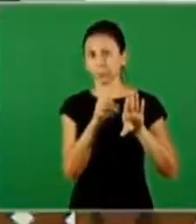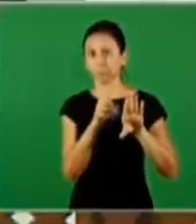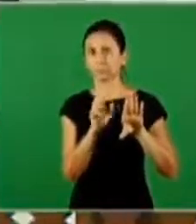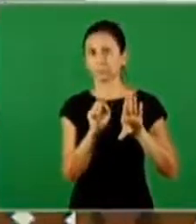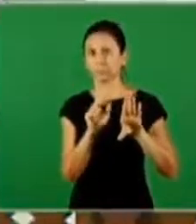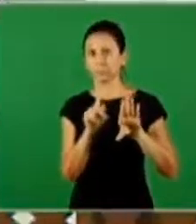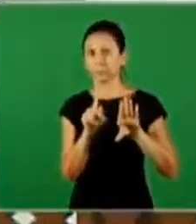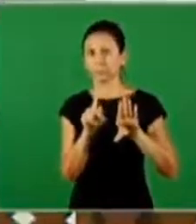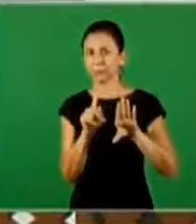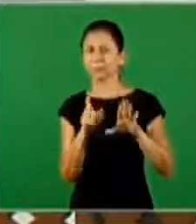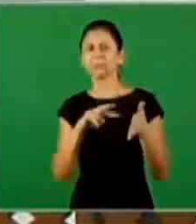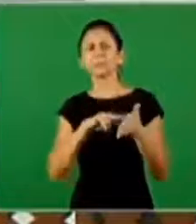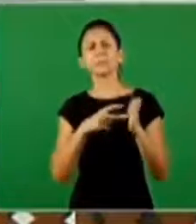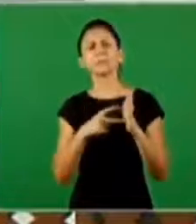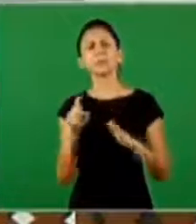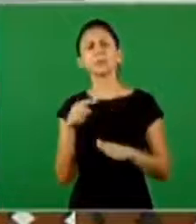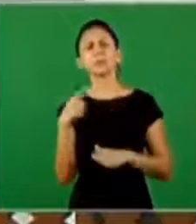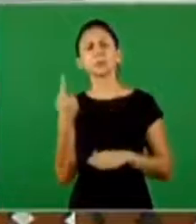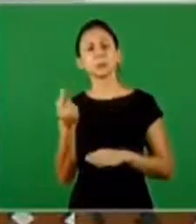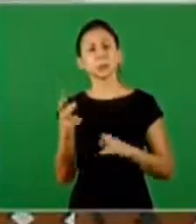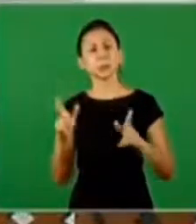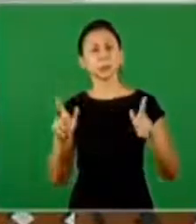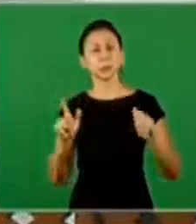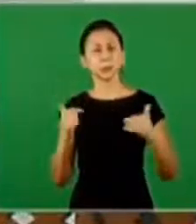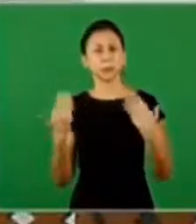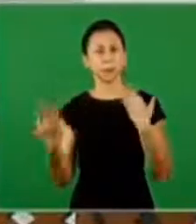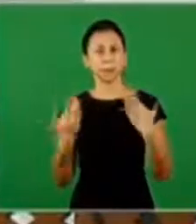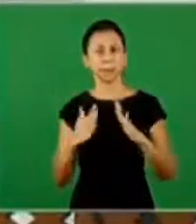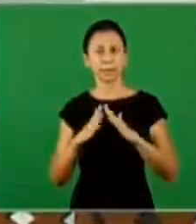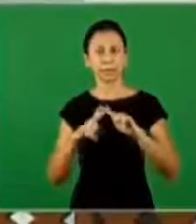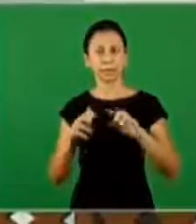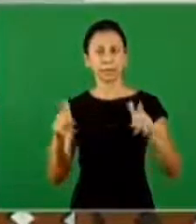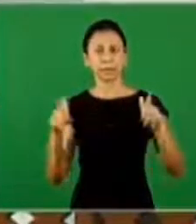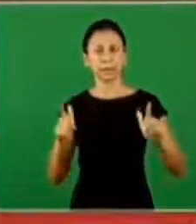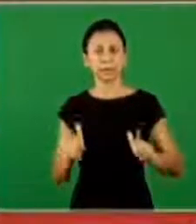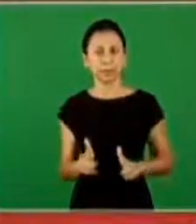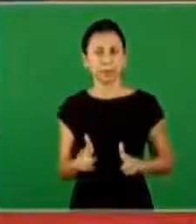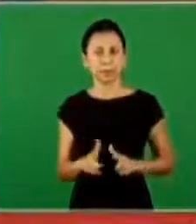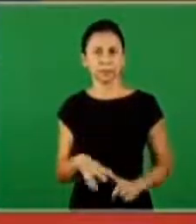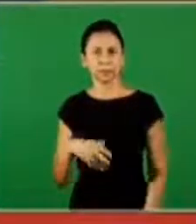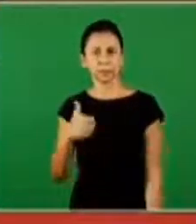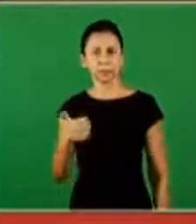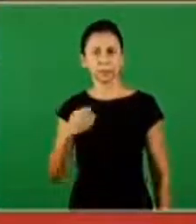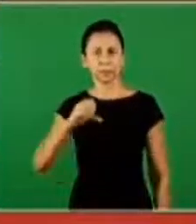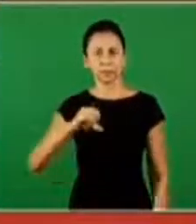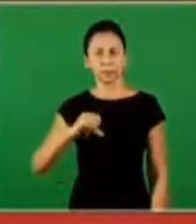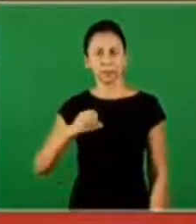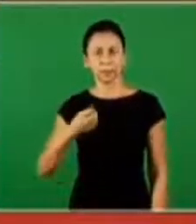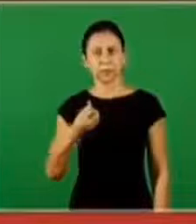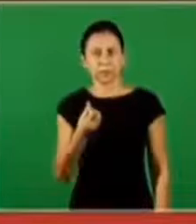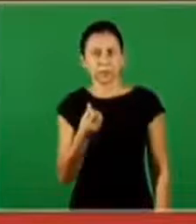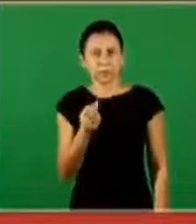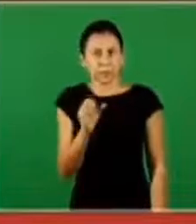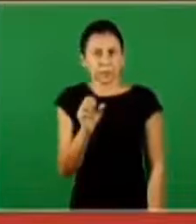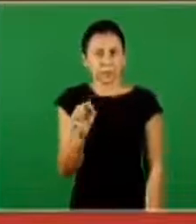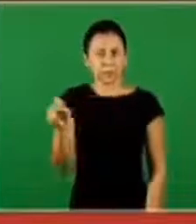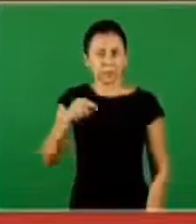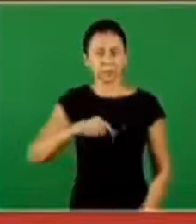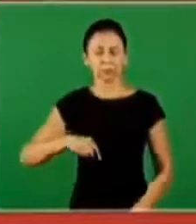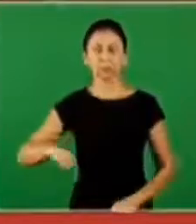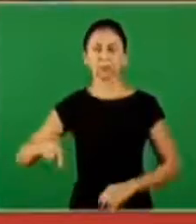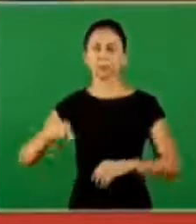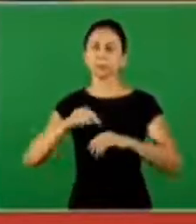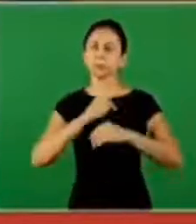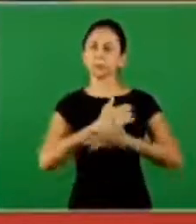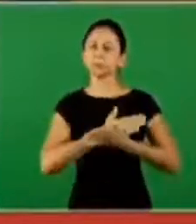right? So, what does it mean? We're the church of Laodicea. So, in 1968, when this church began, when the Maranatha